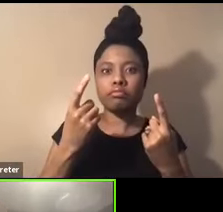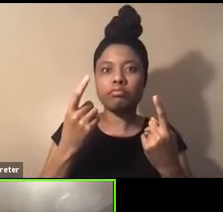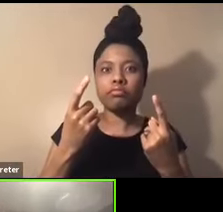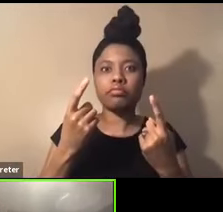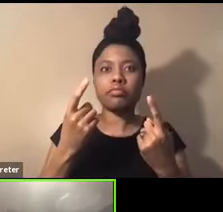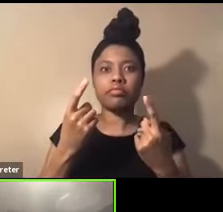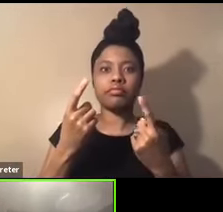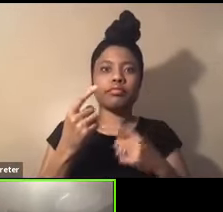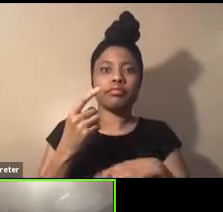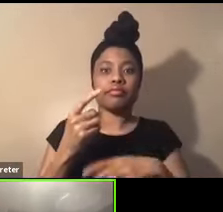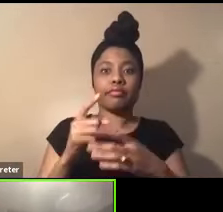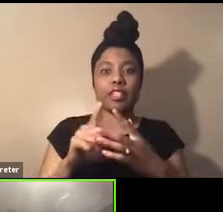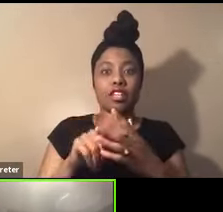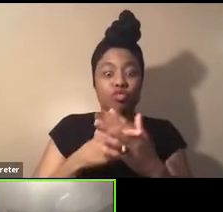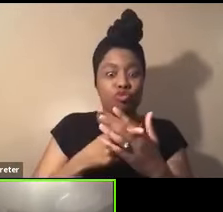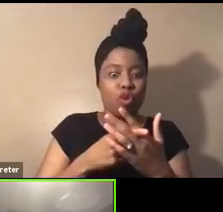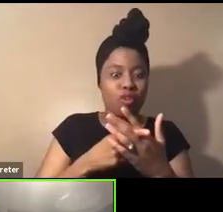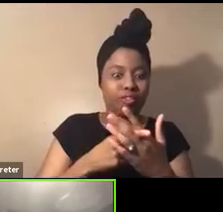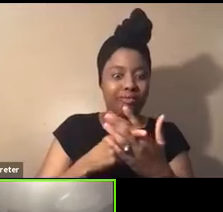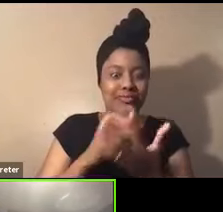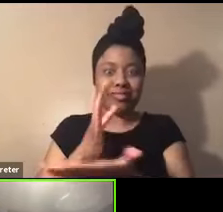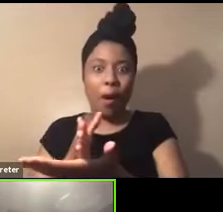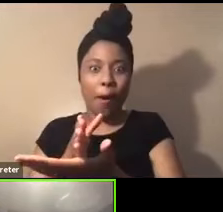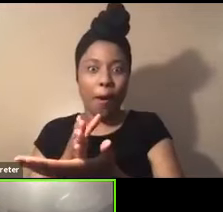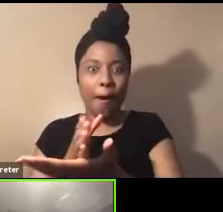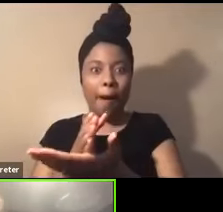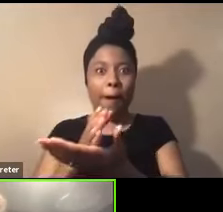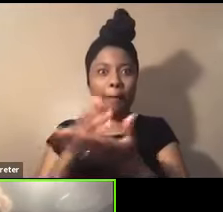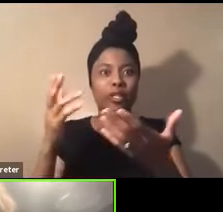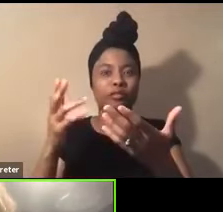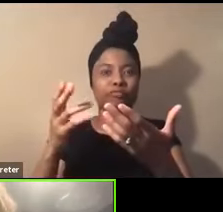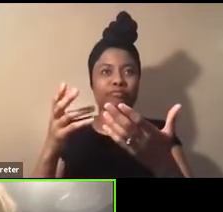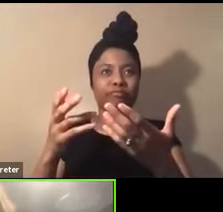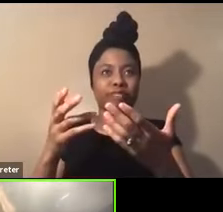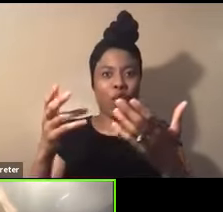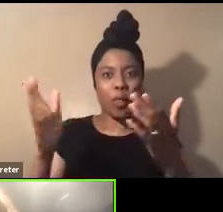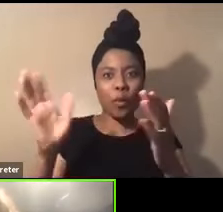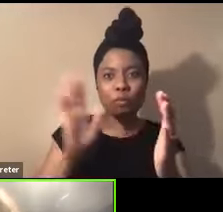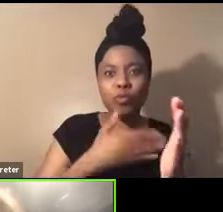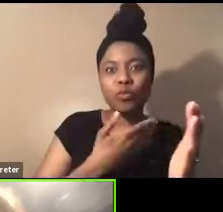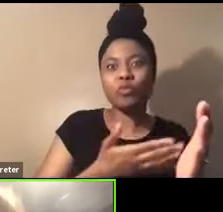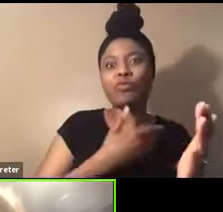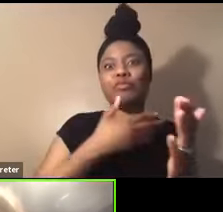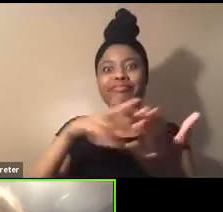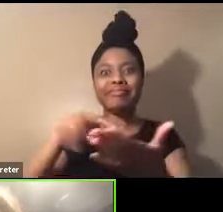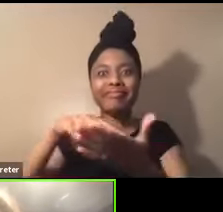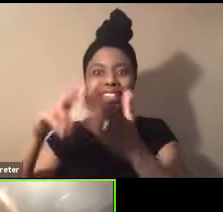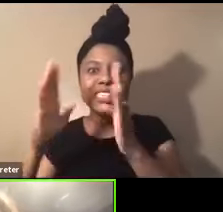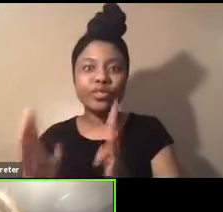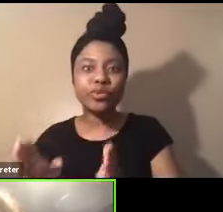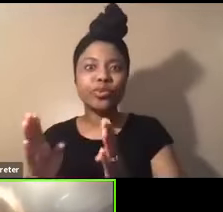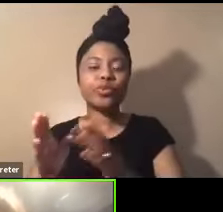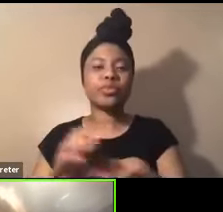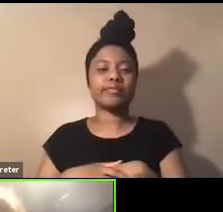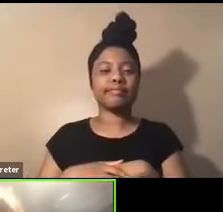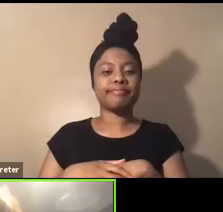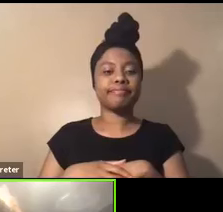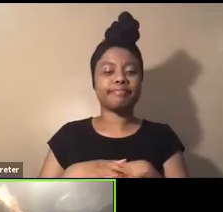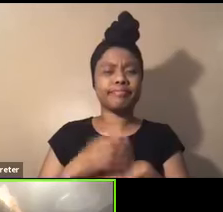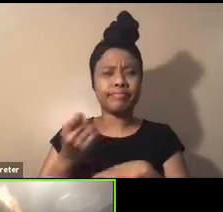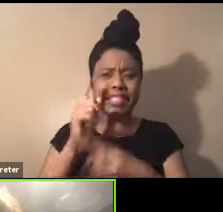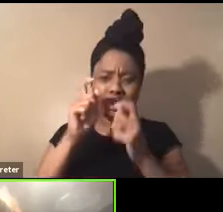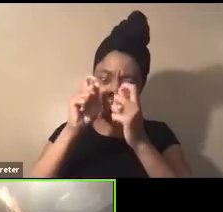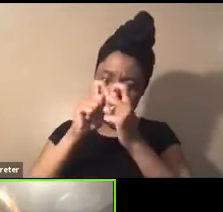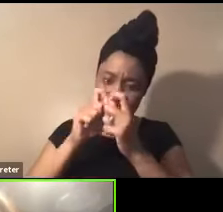starts us, that stops us, that brings in the music, that brings in the dancers. We really have to understand how intricate it